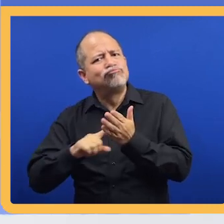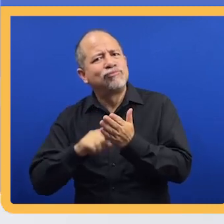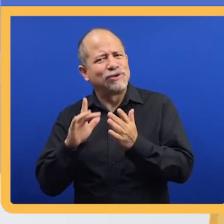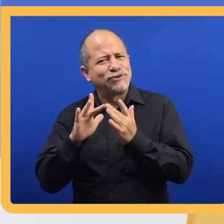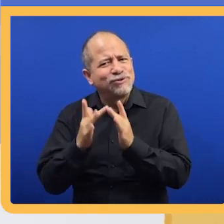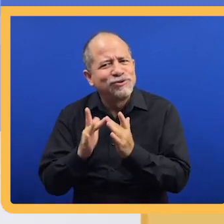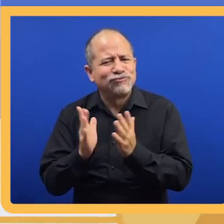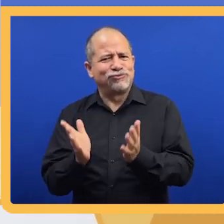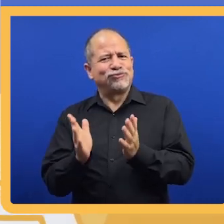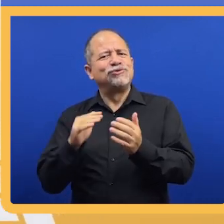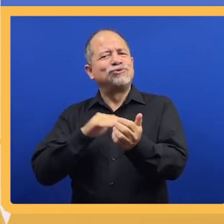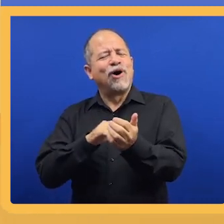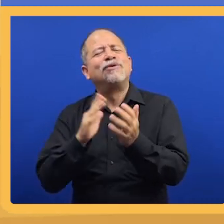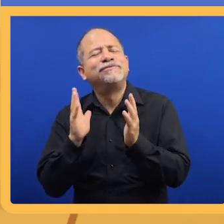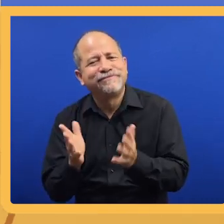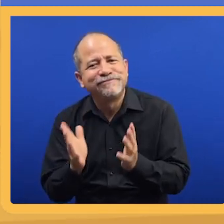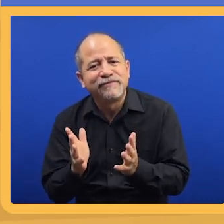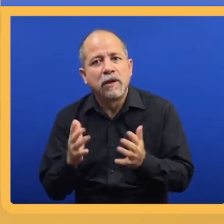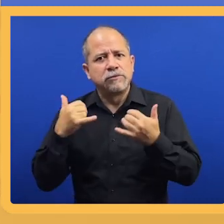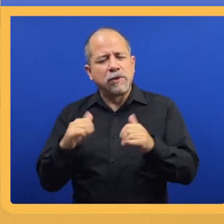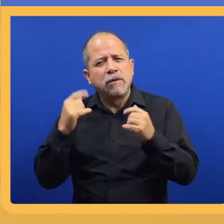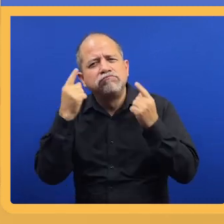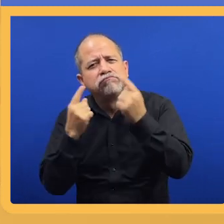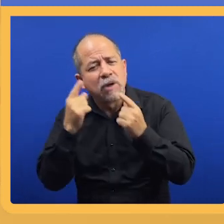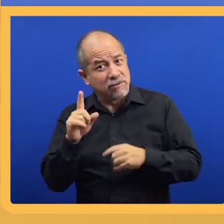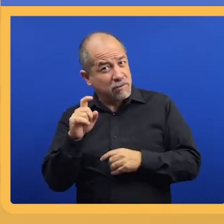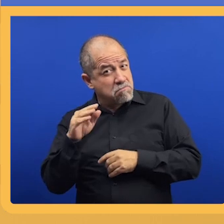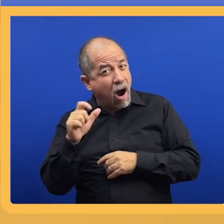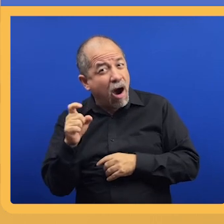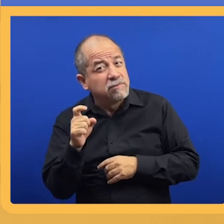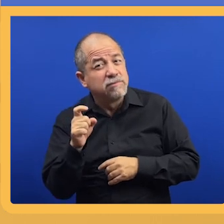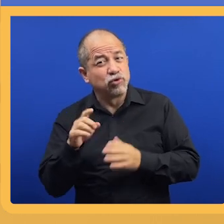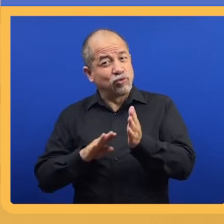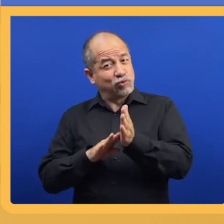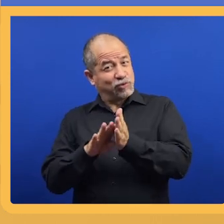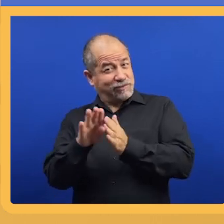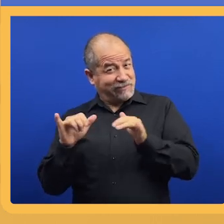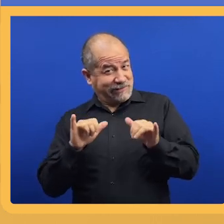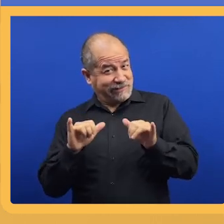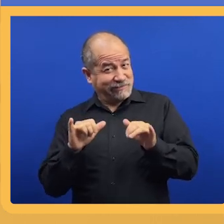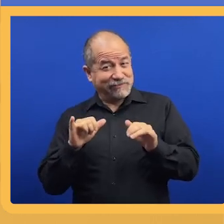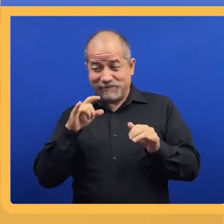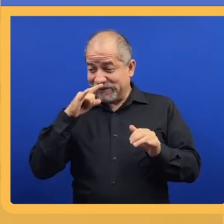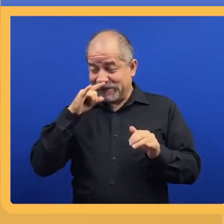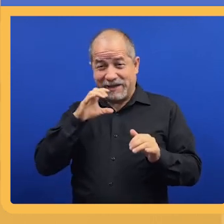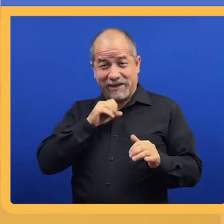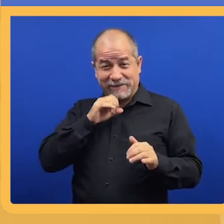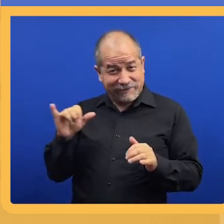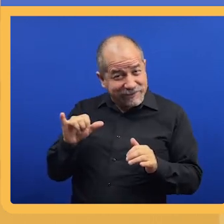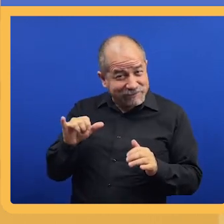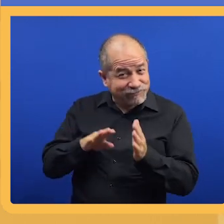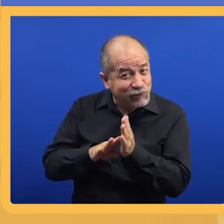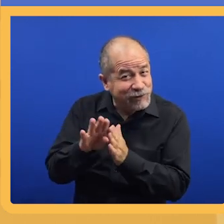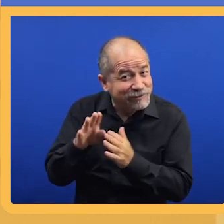learning. They've searched online and talked to Max's doctor, but they still wonder if Max is progressing